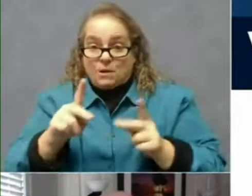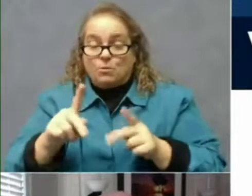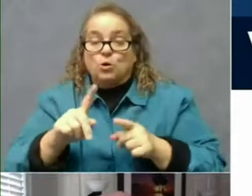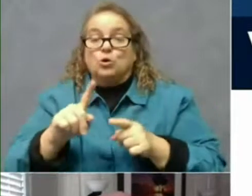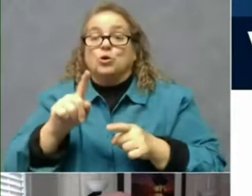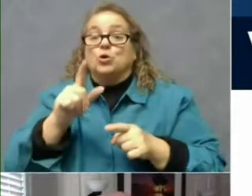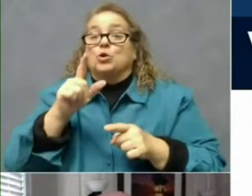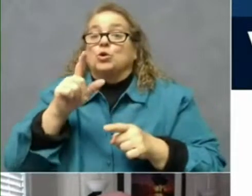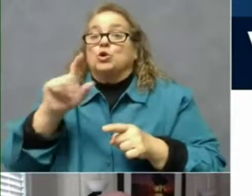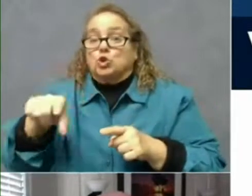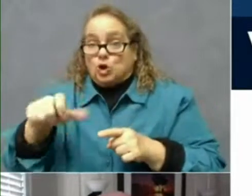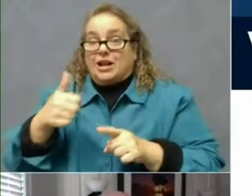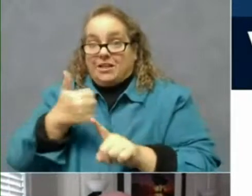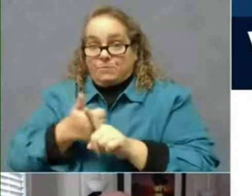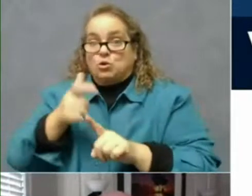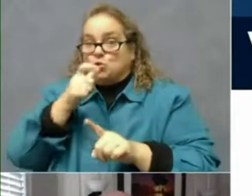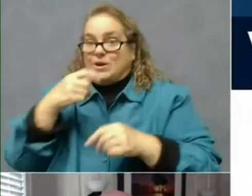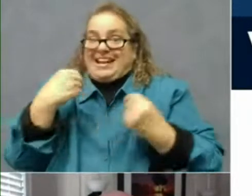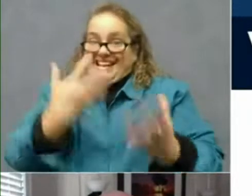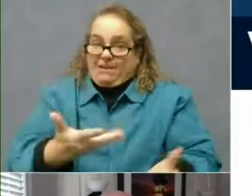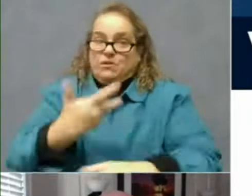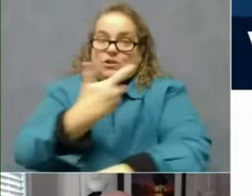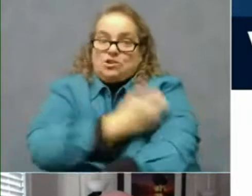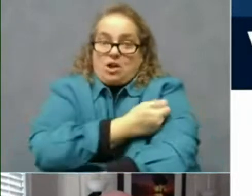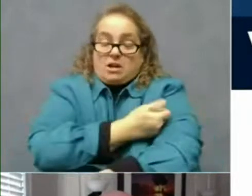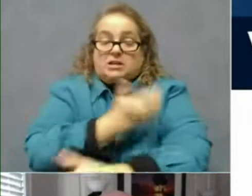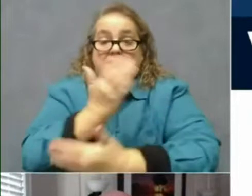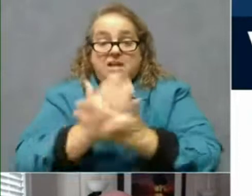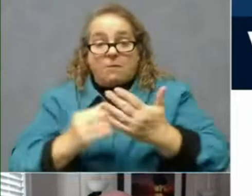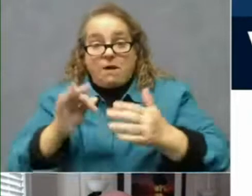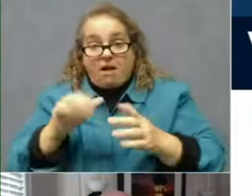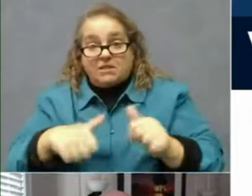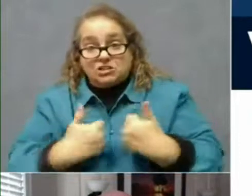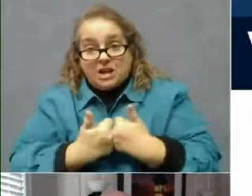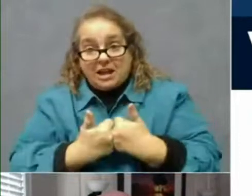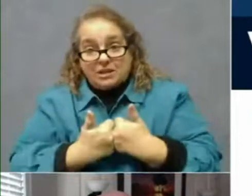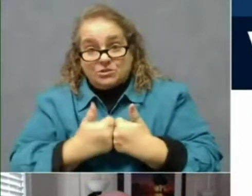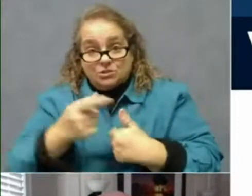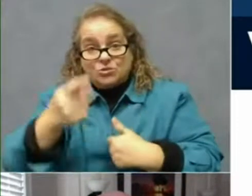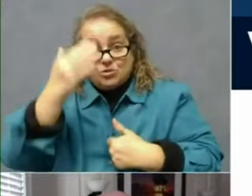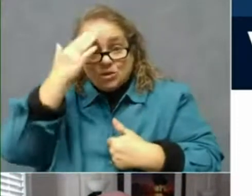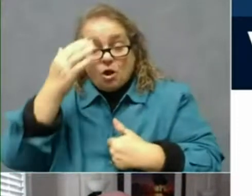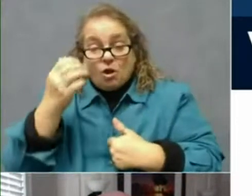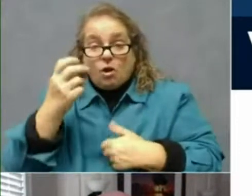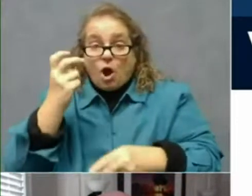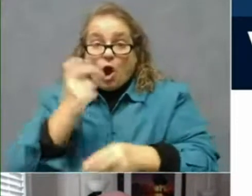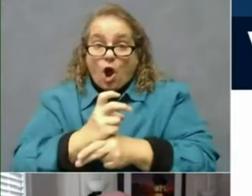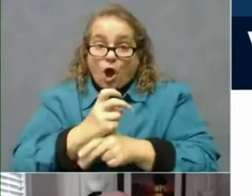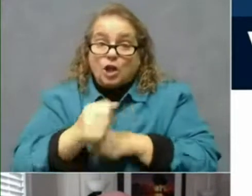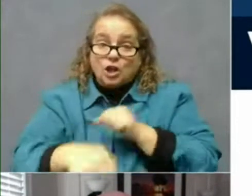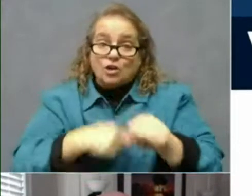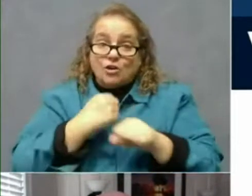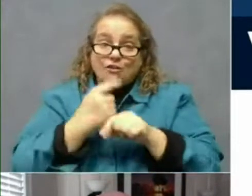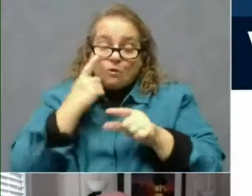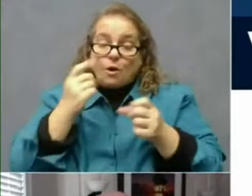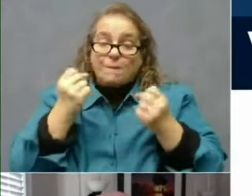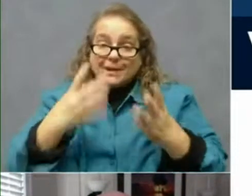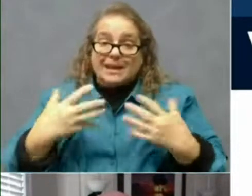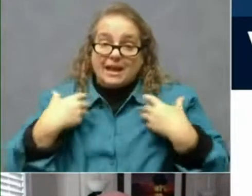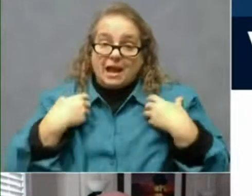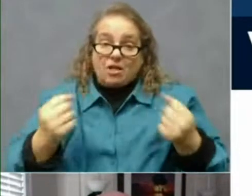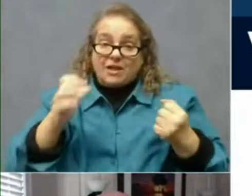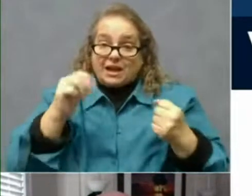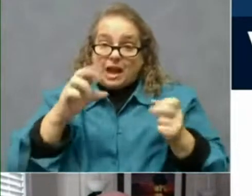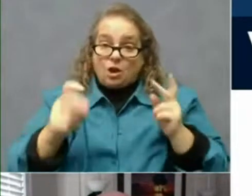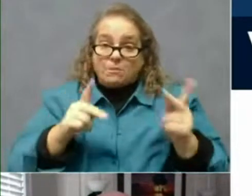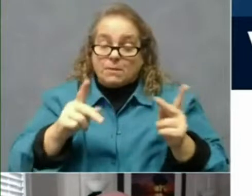And part of the challenge there, as you all know, is it's been a hard year for a lot of the healthcare persons who have had to do so much